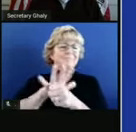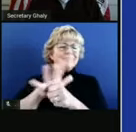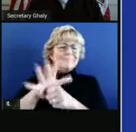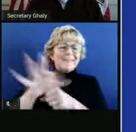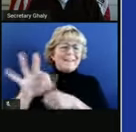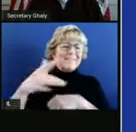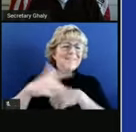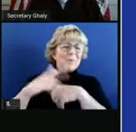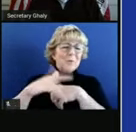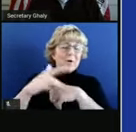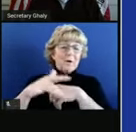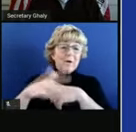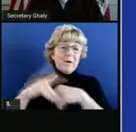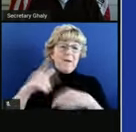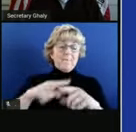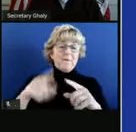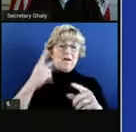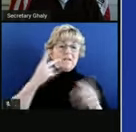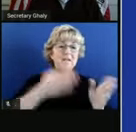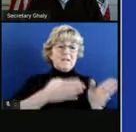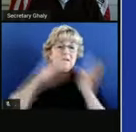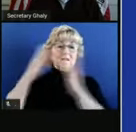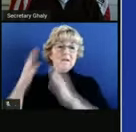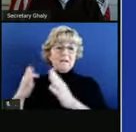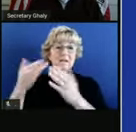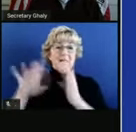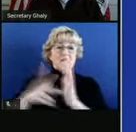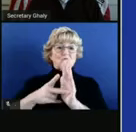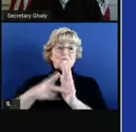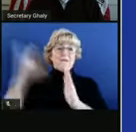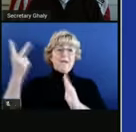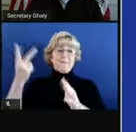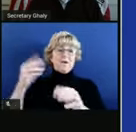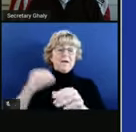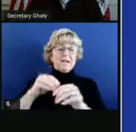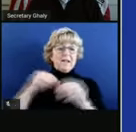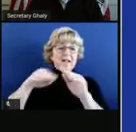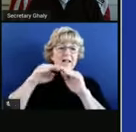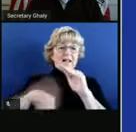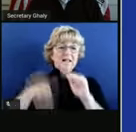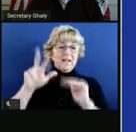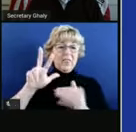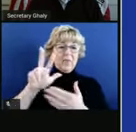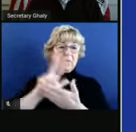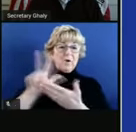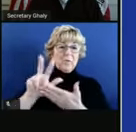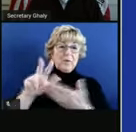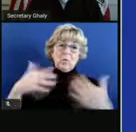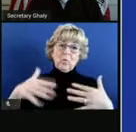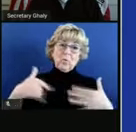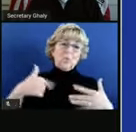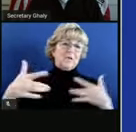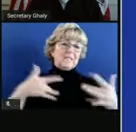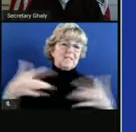still the case. But when you see the numbers more than double in just under three weeks, we're concerned.